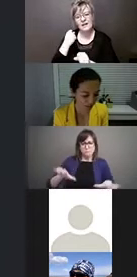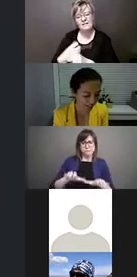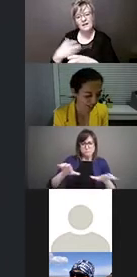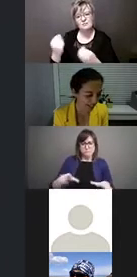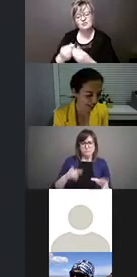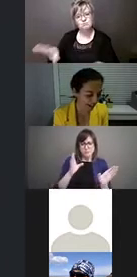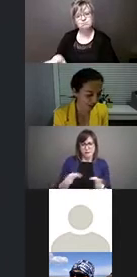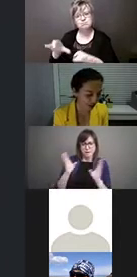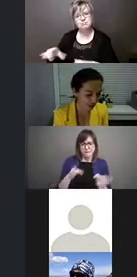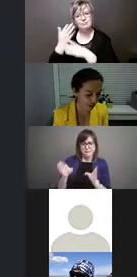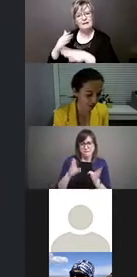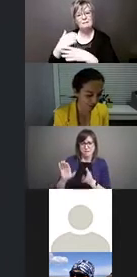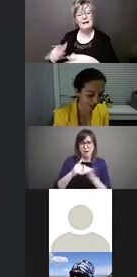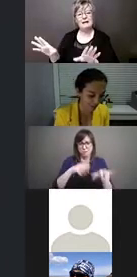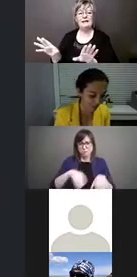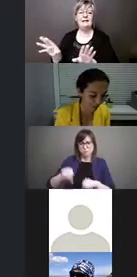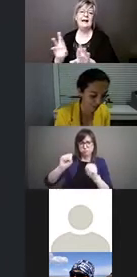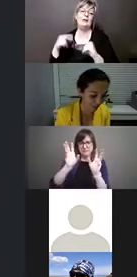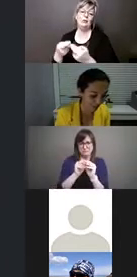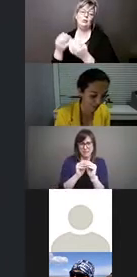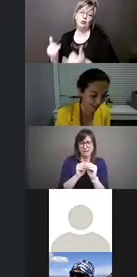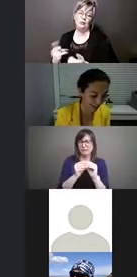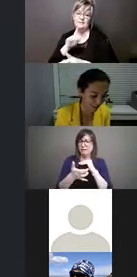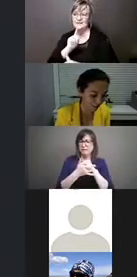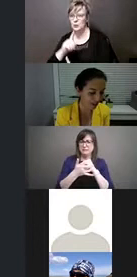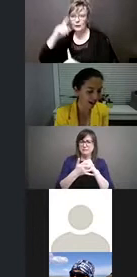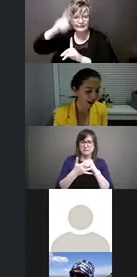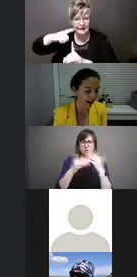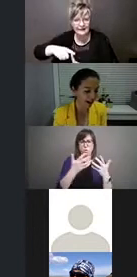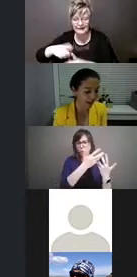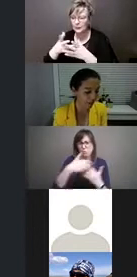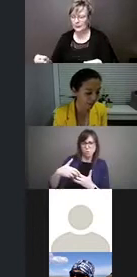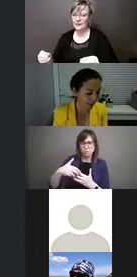of this meeting and making sure that all the technical details are taken care of.